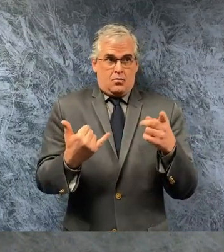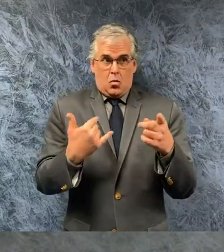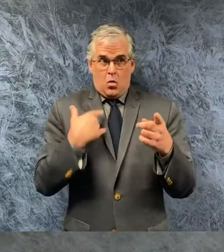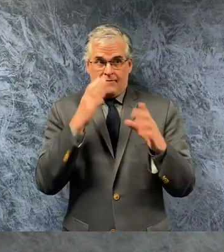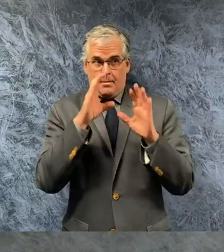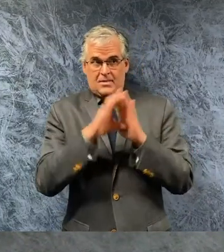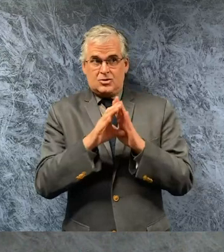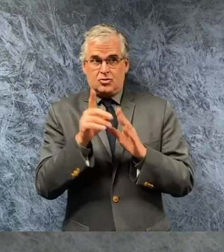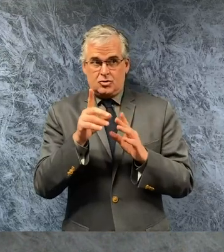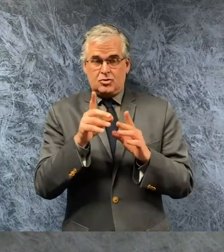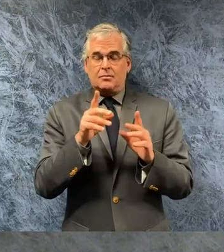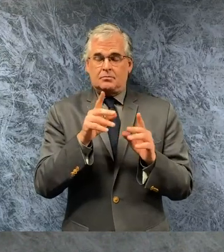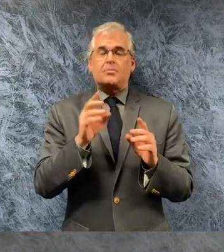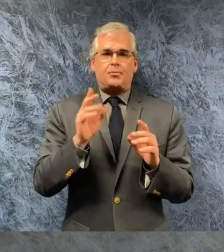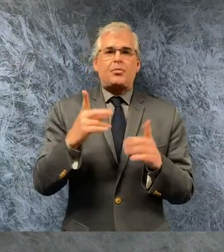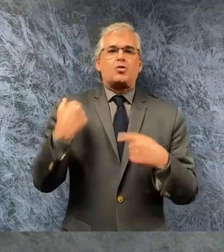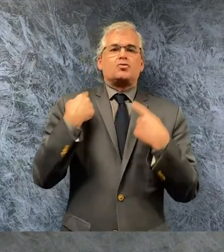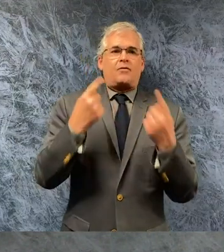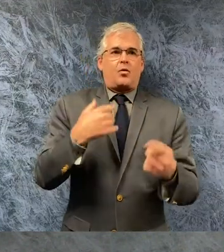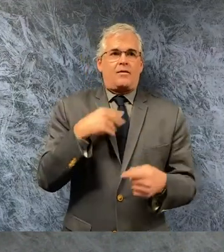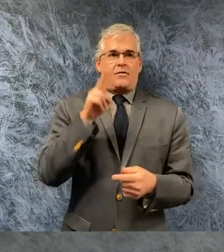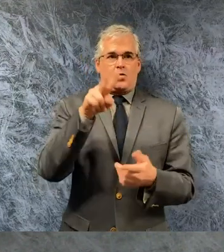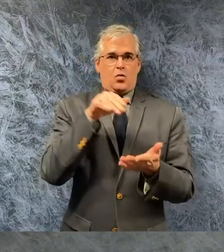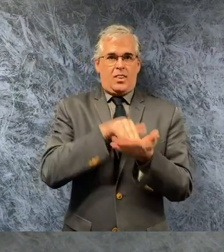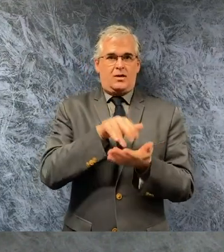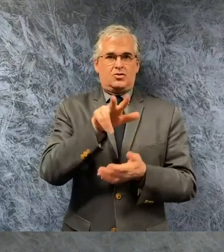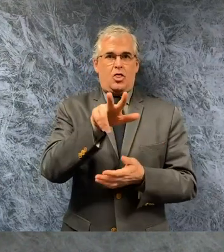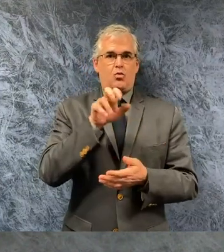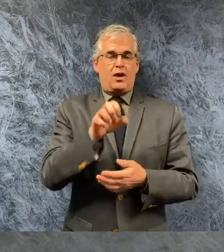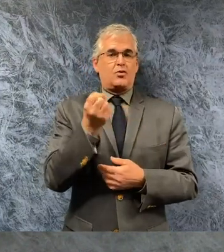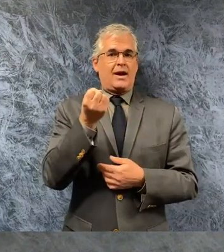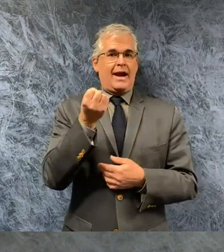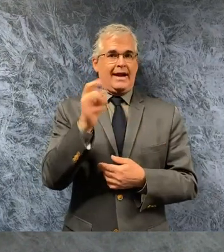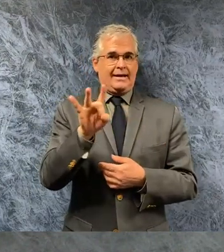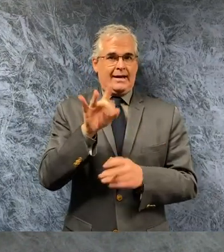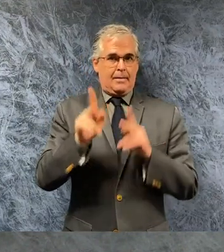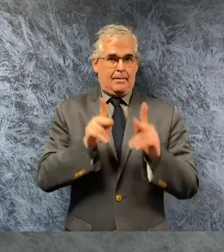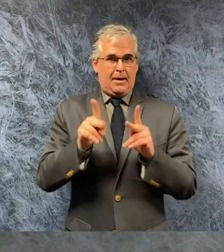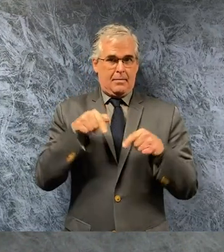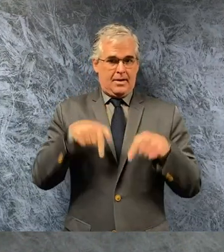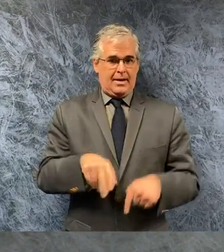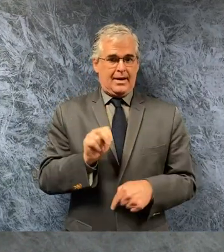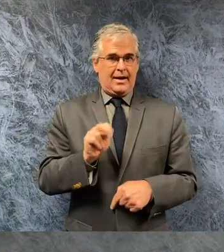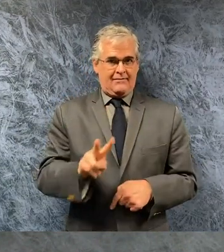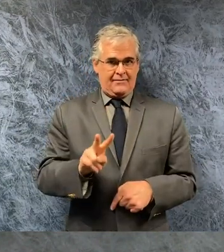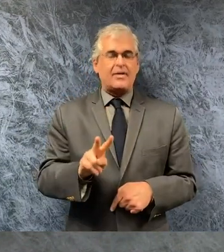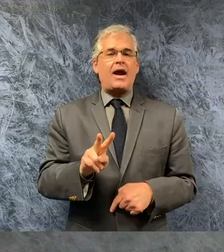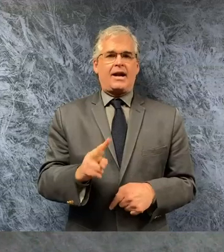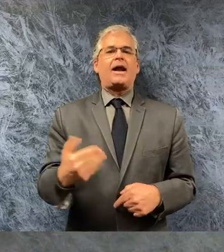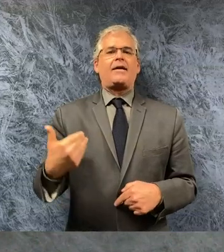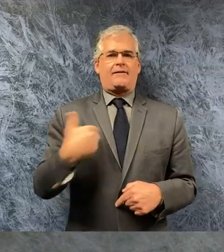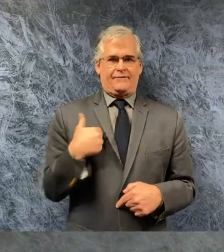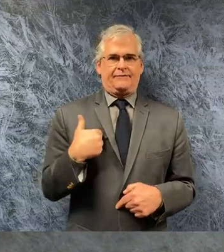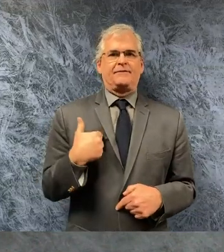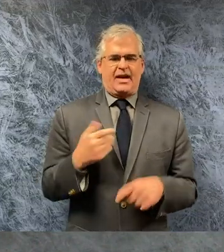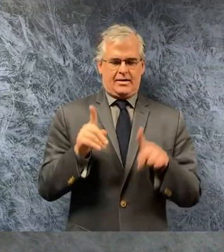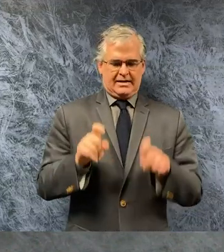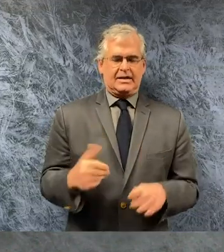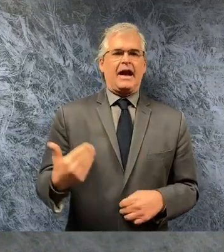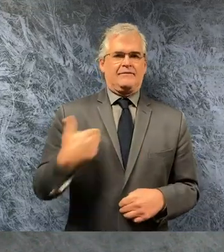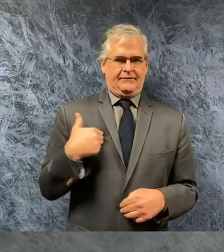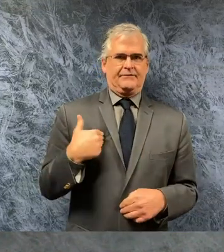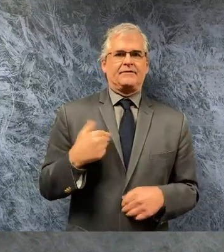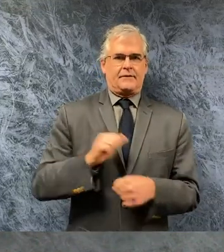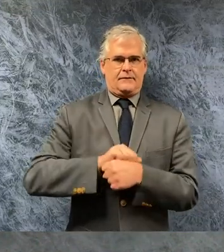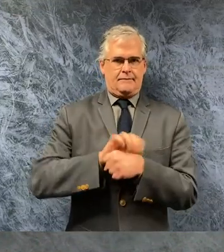we thank you we have 2 318 individuals in nevada have tested positive for covet 19 while